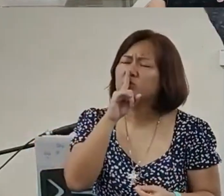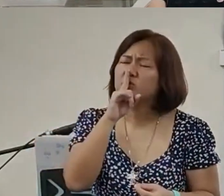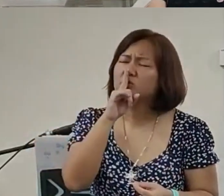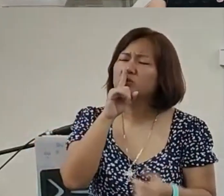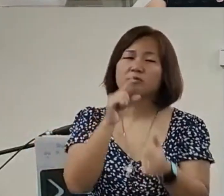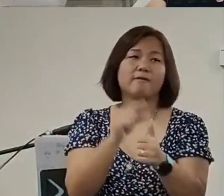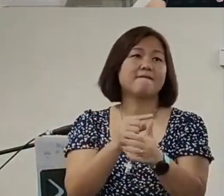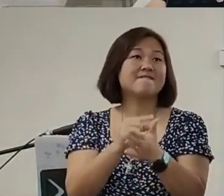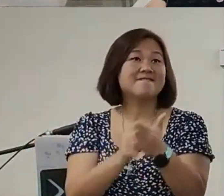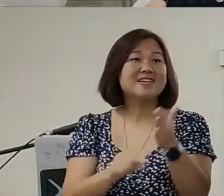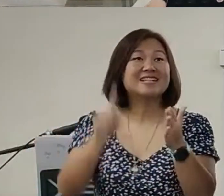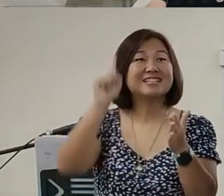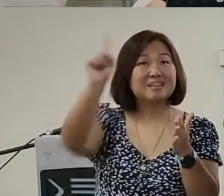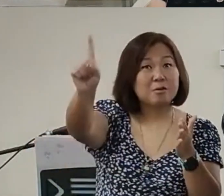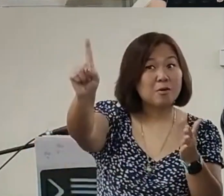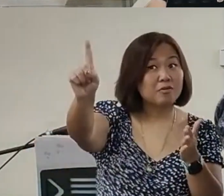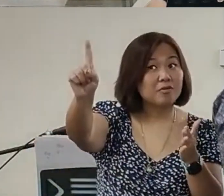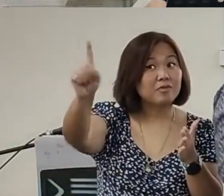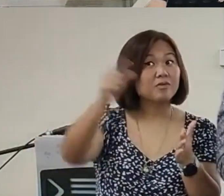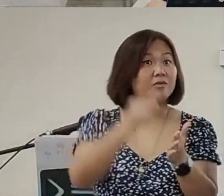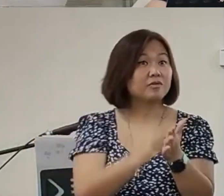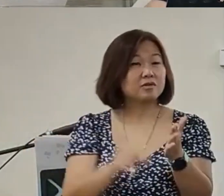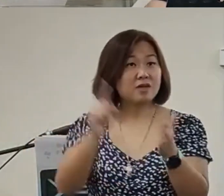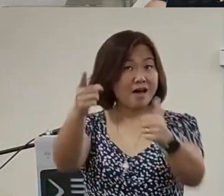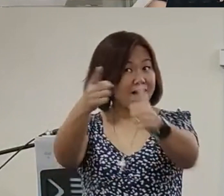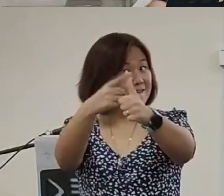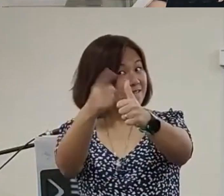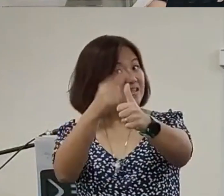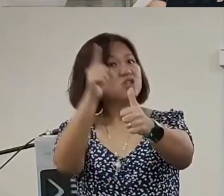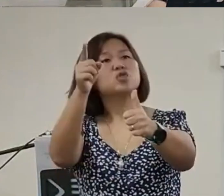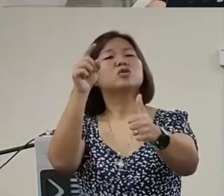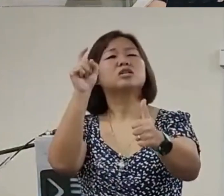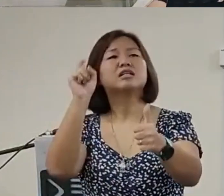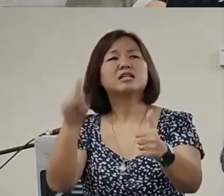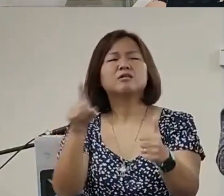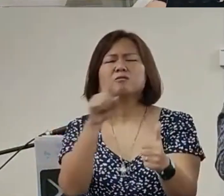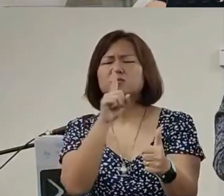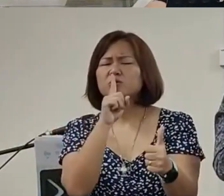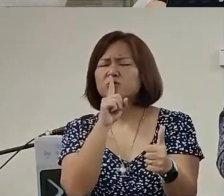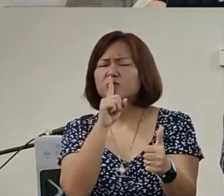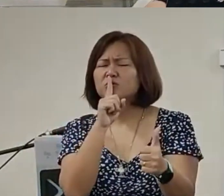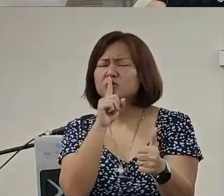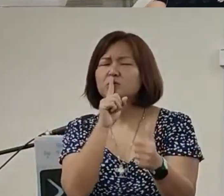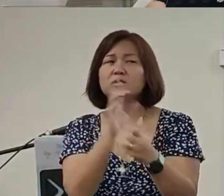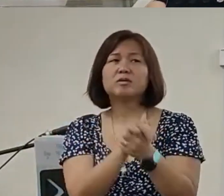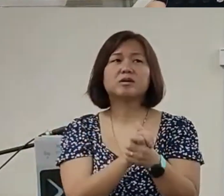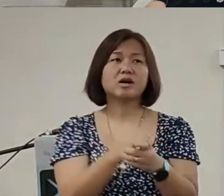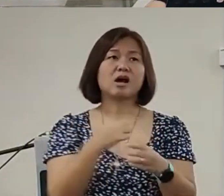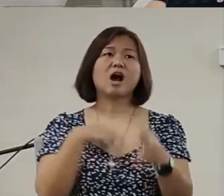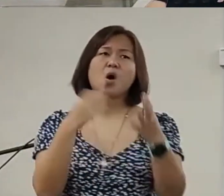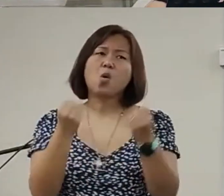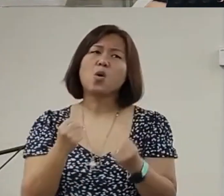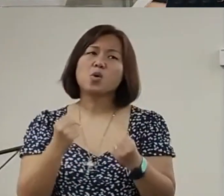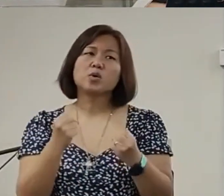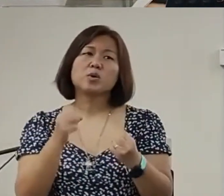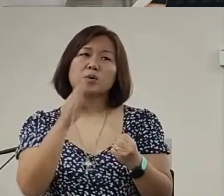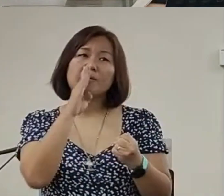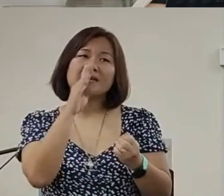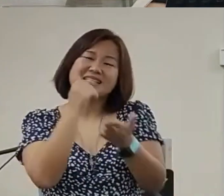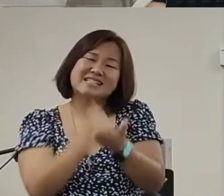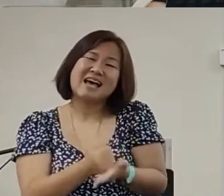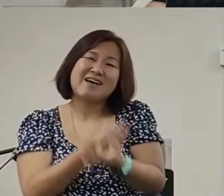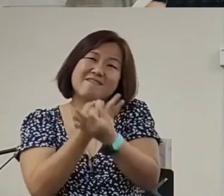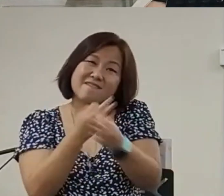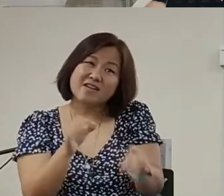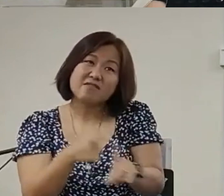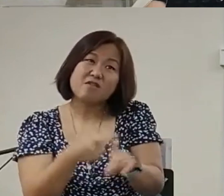1This is the verse 1If you're going toIf you are saying this morningI want to be set free from fearBut you will continue